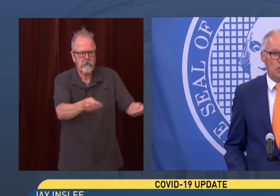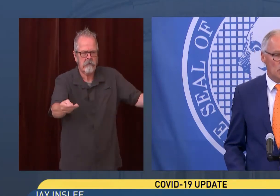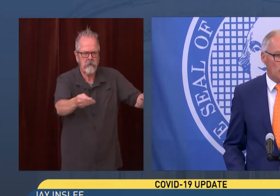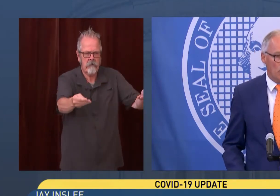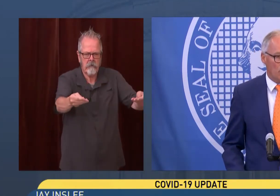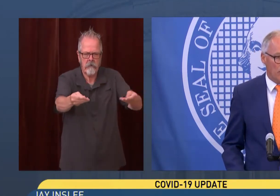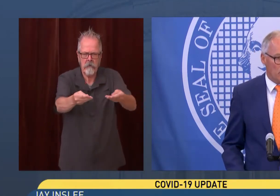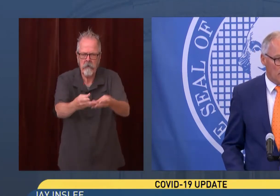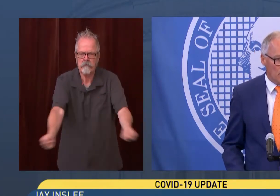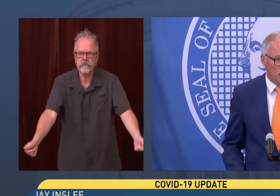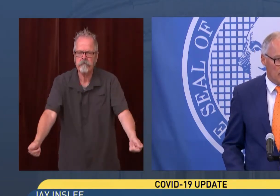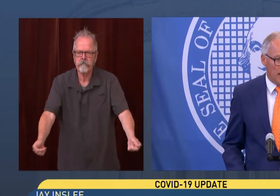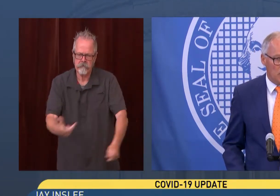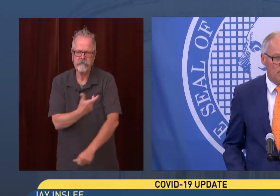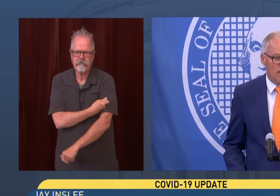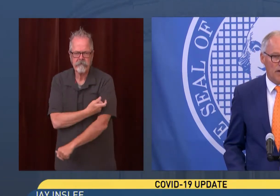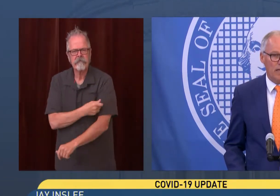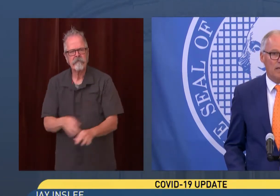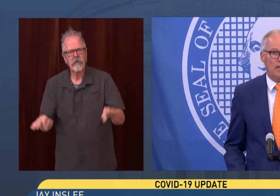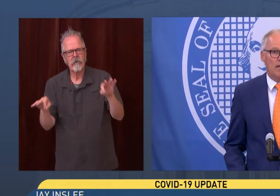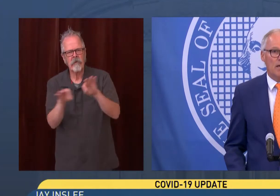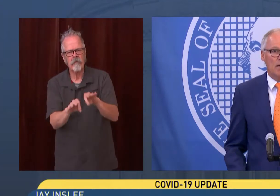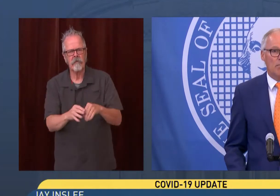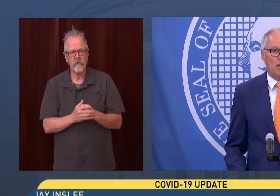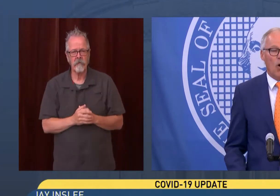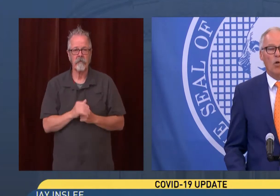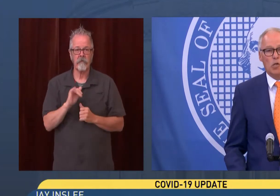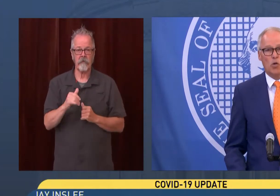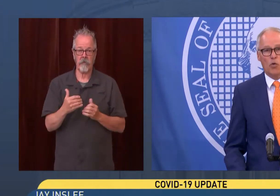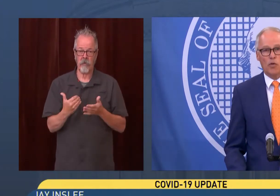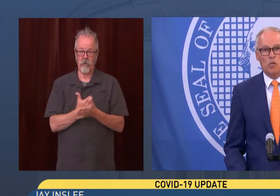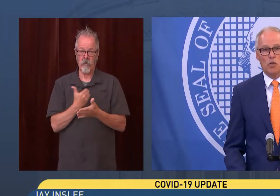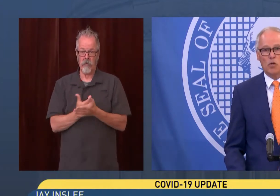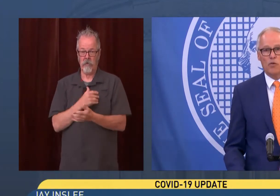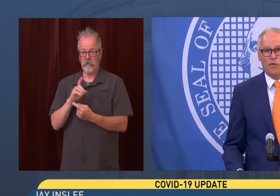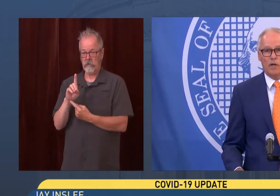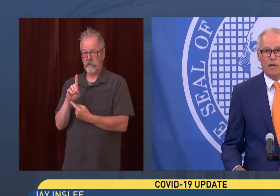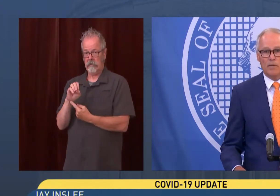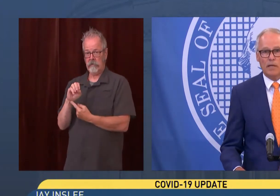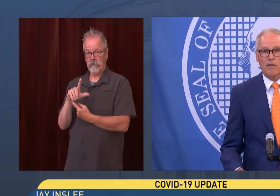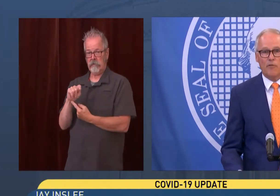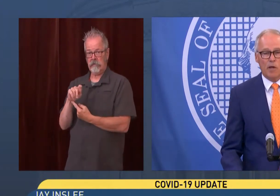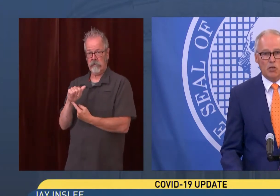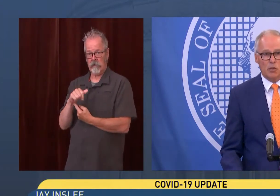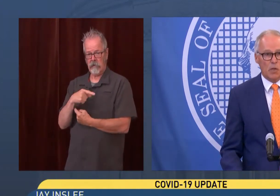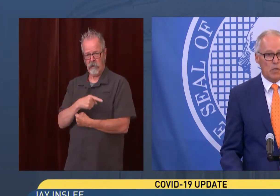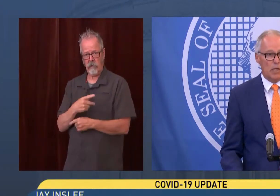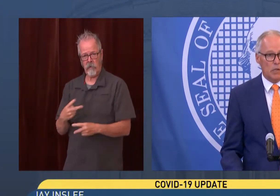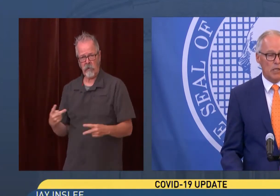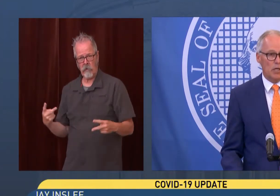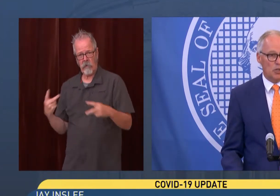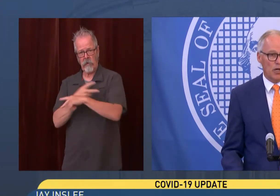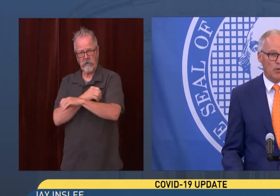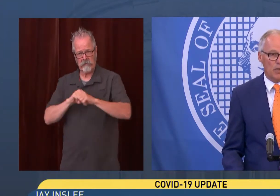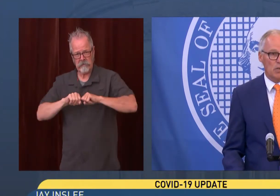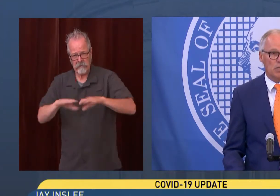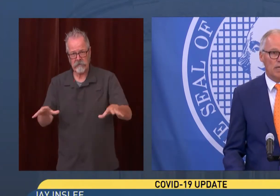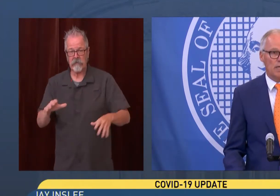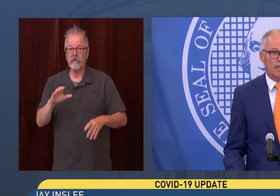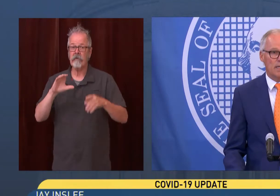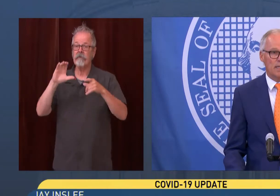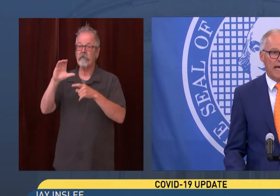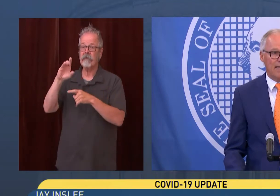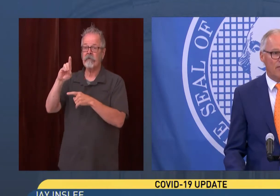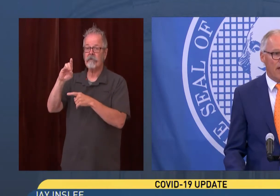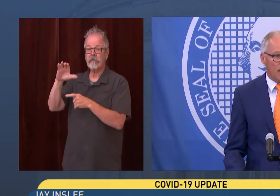that this is more transmittable as a variant, but also this new information that CDC has shared with us,